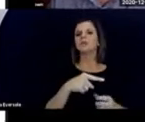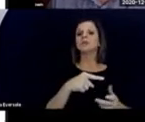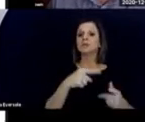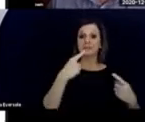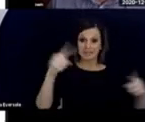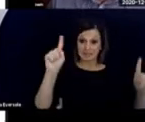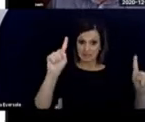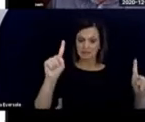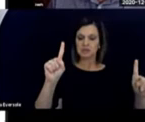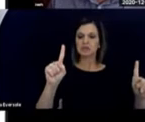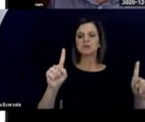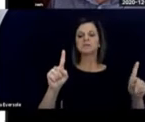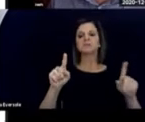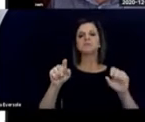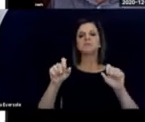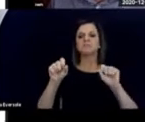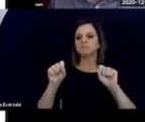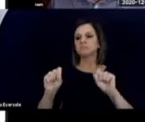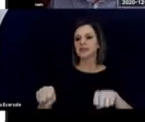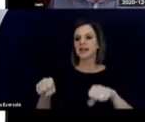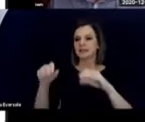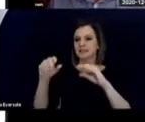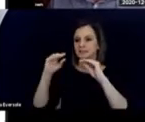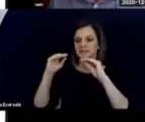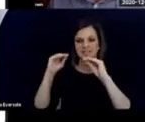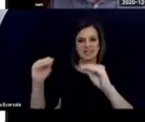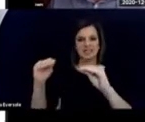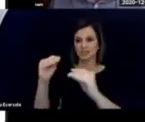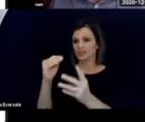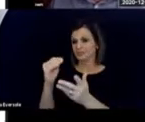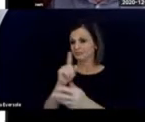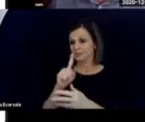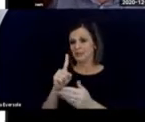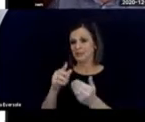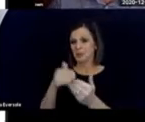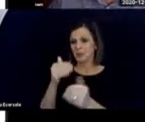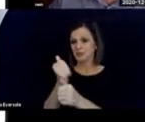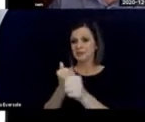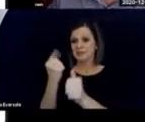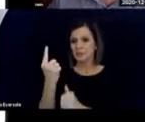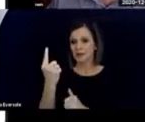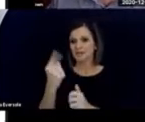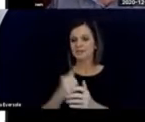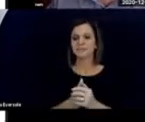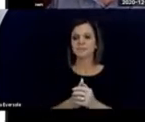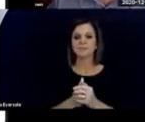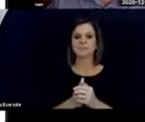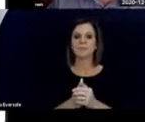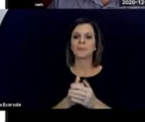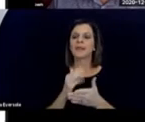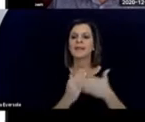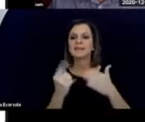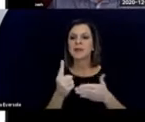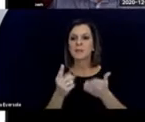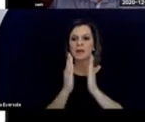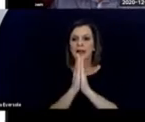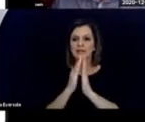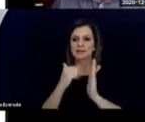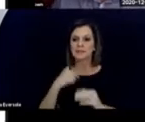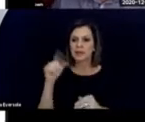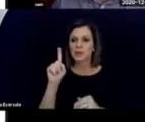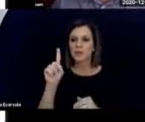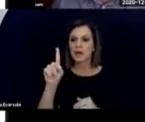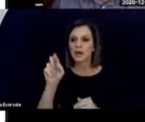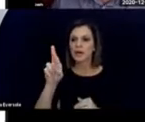probably be able to assess and teach just about anyone. And somebody's asking me where